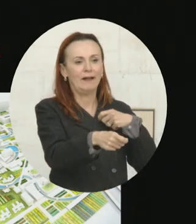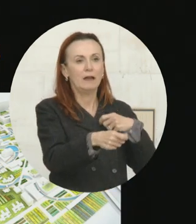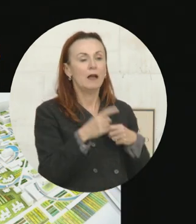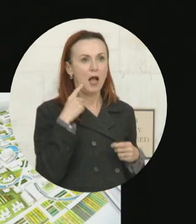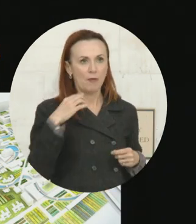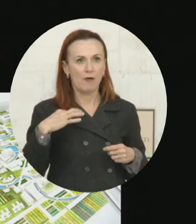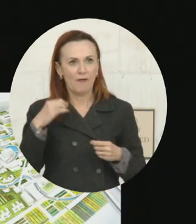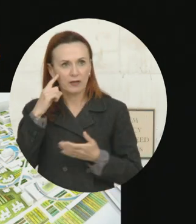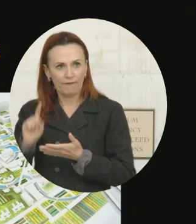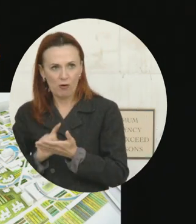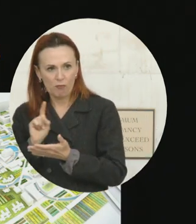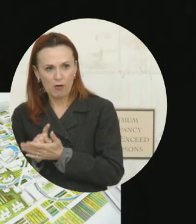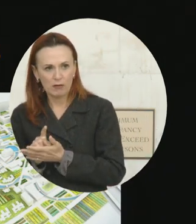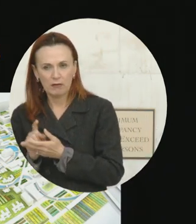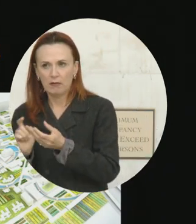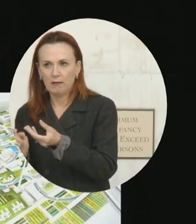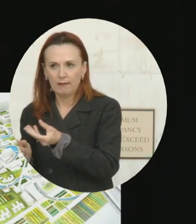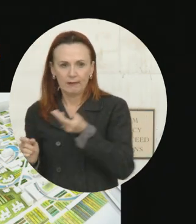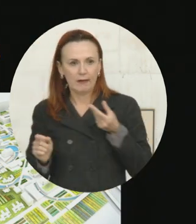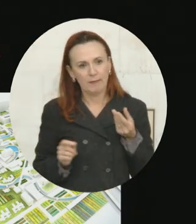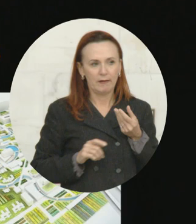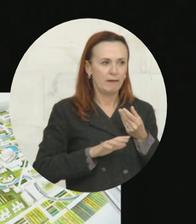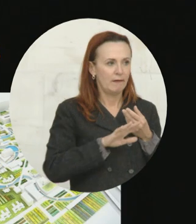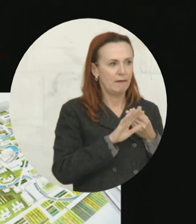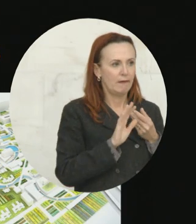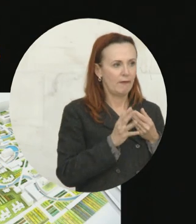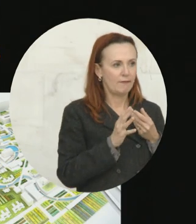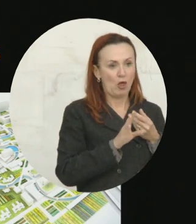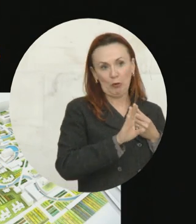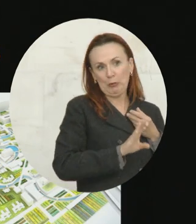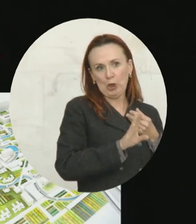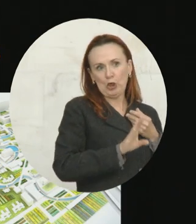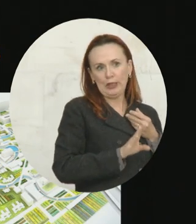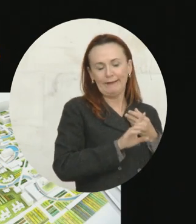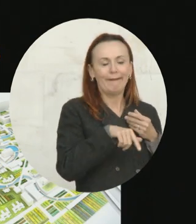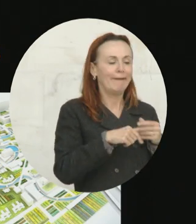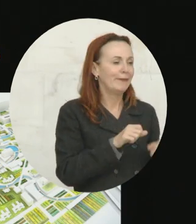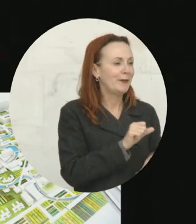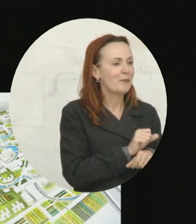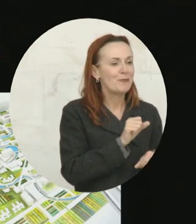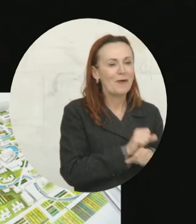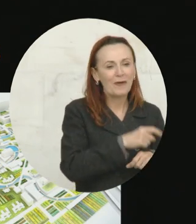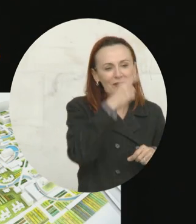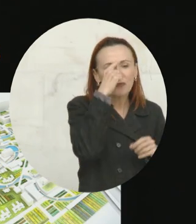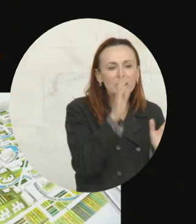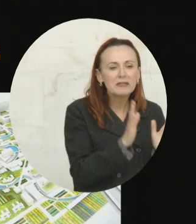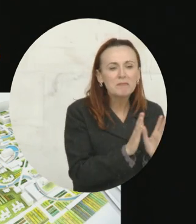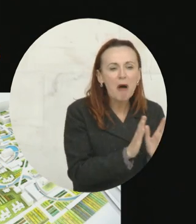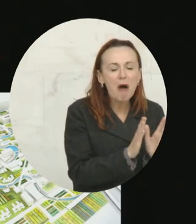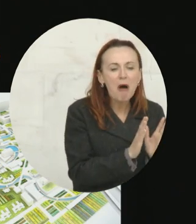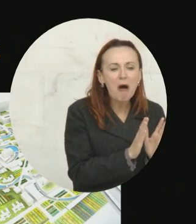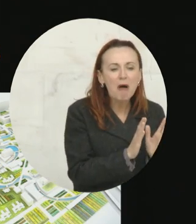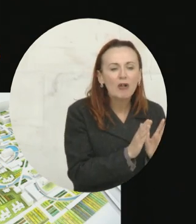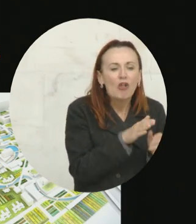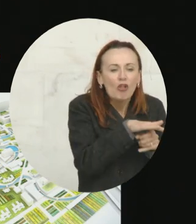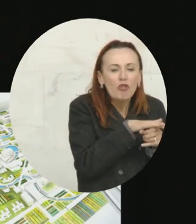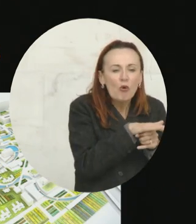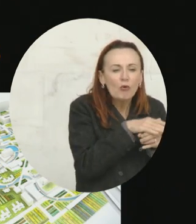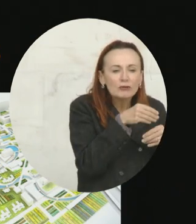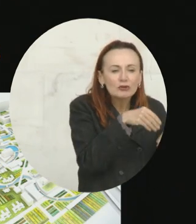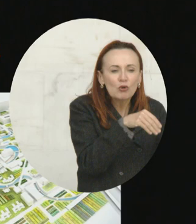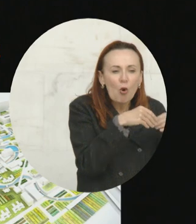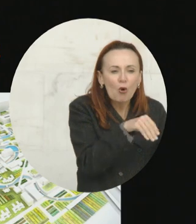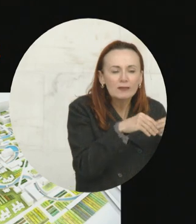school and get back five Berkeley dollars. That money will only work at local mom-and-pop stores, at a farmer's market, at a barber shop.